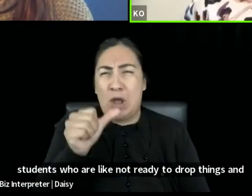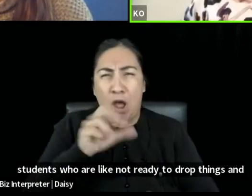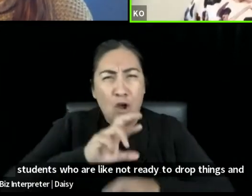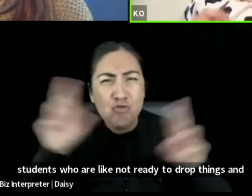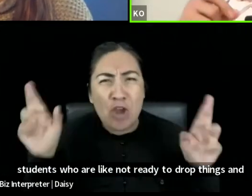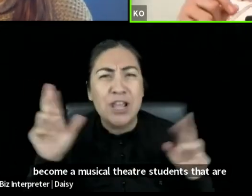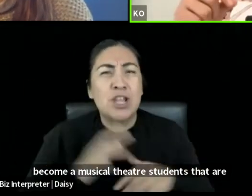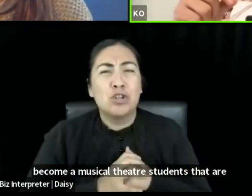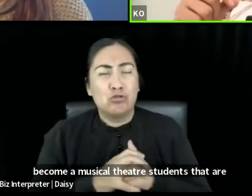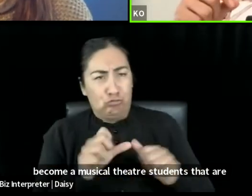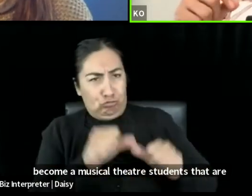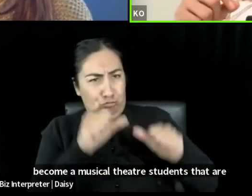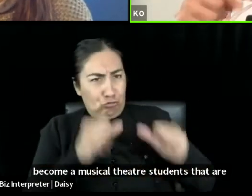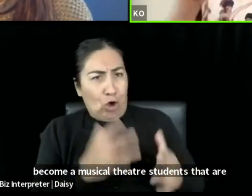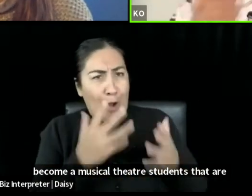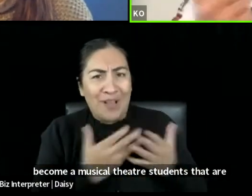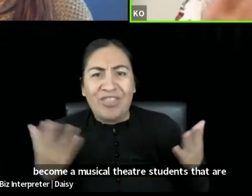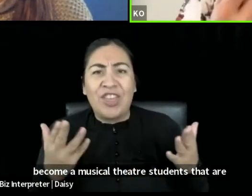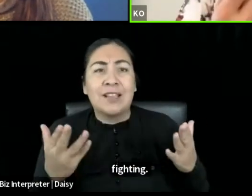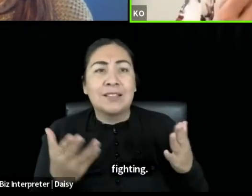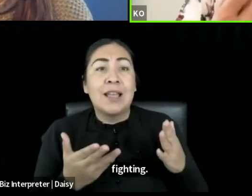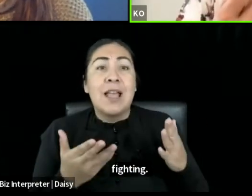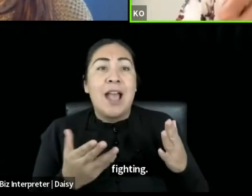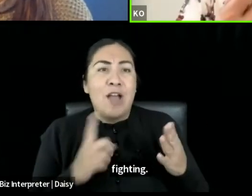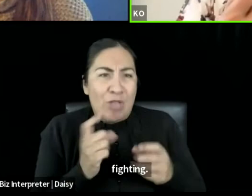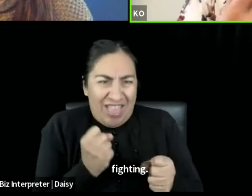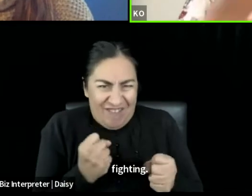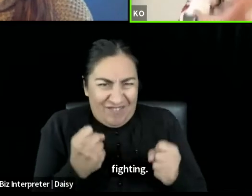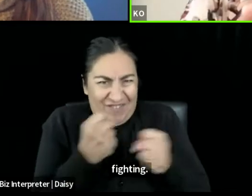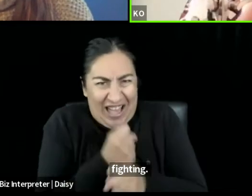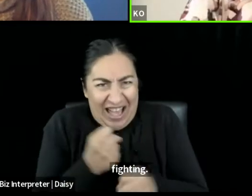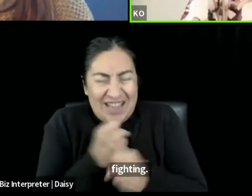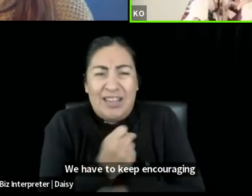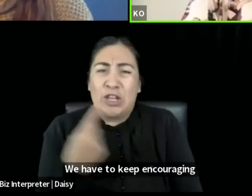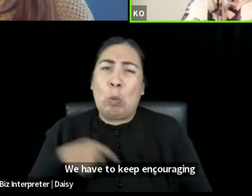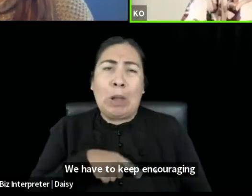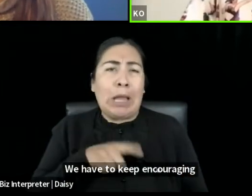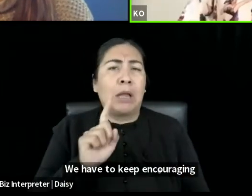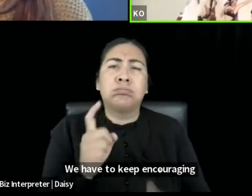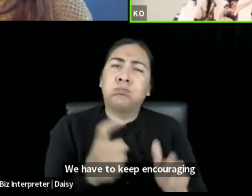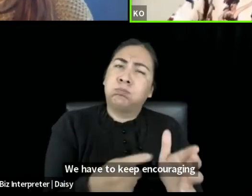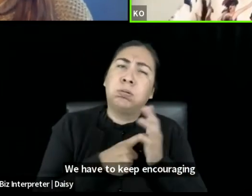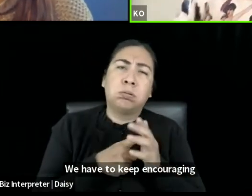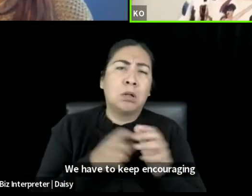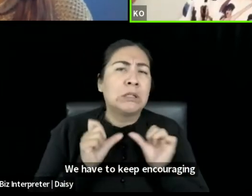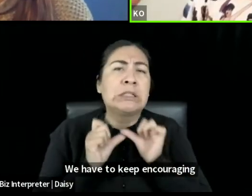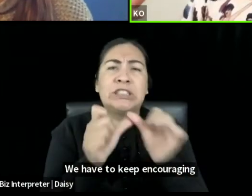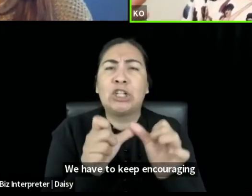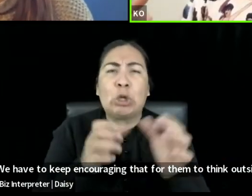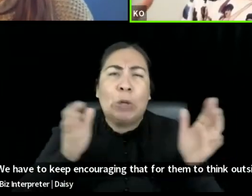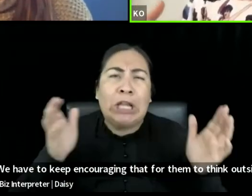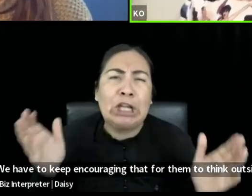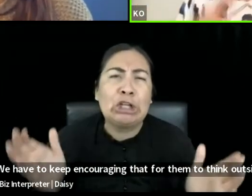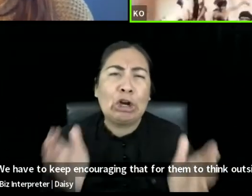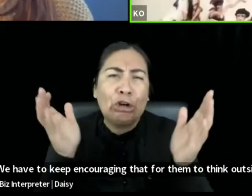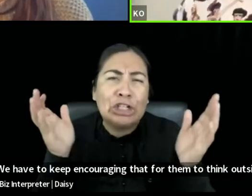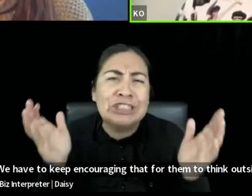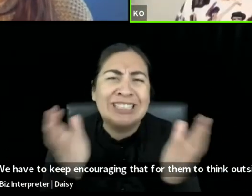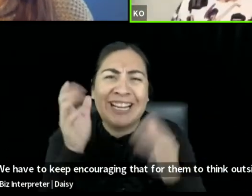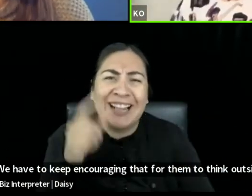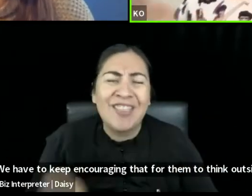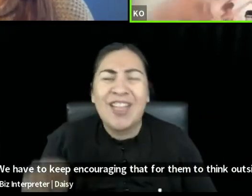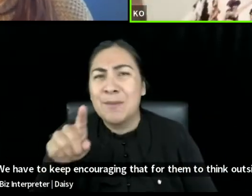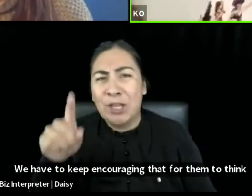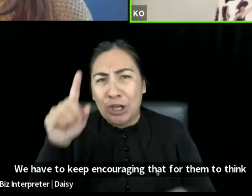fighting. We have to keep encouraging that for them to think outside of the box. We all